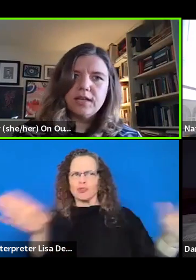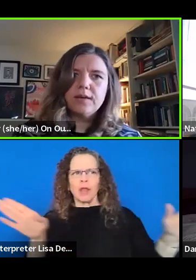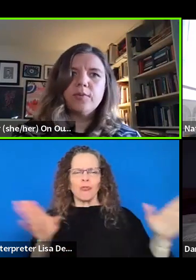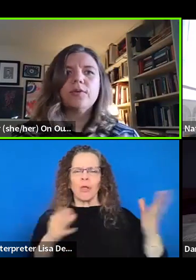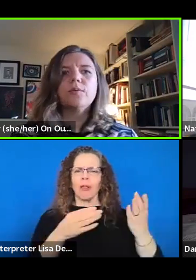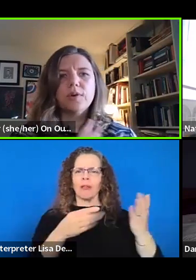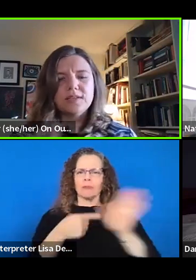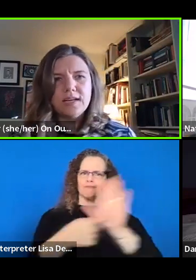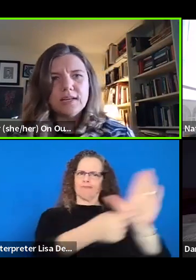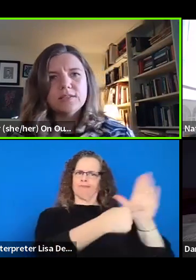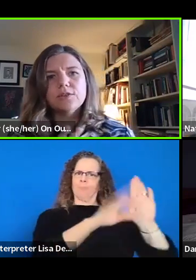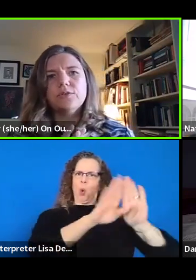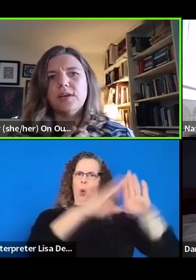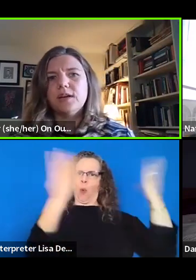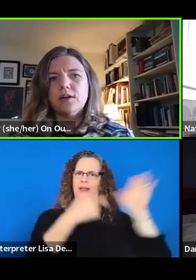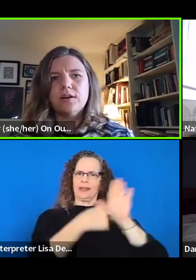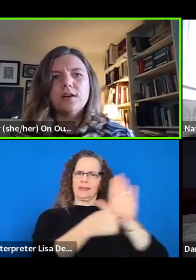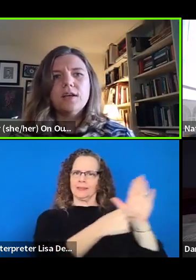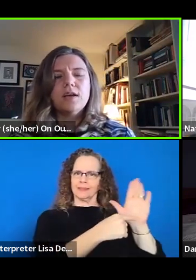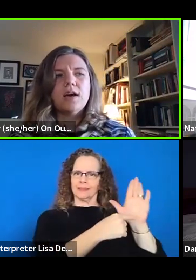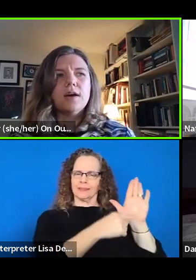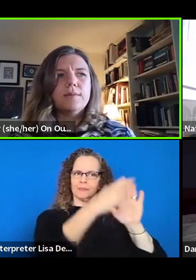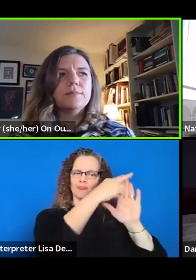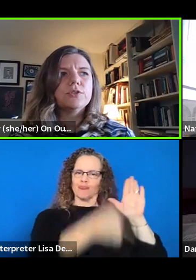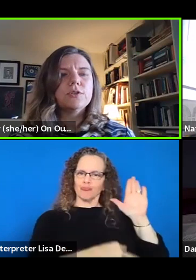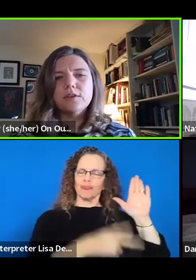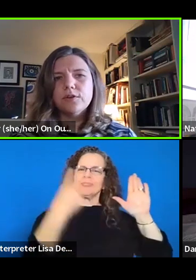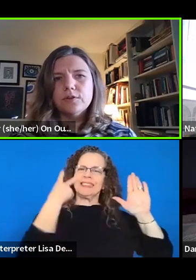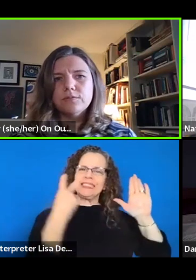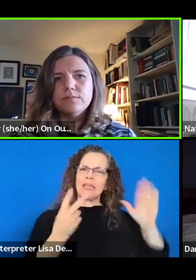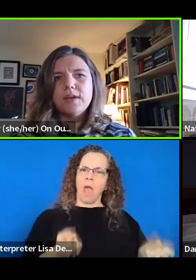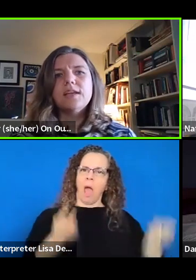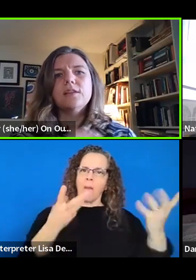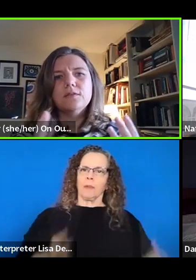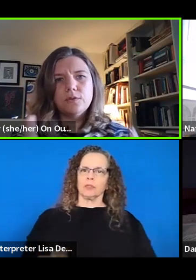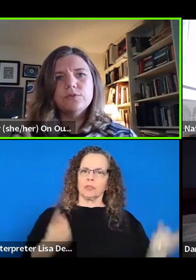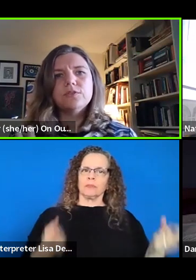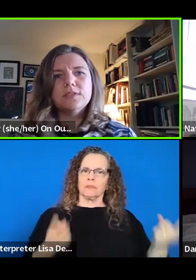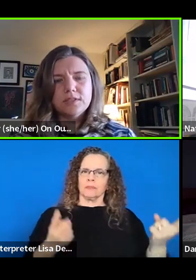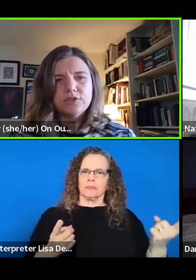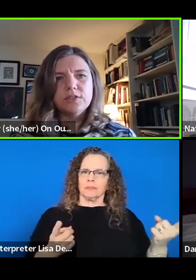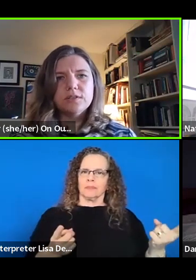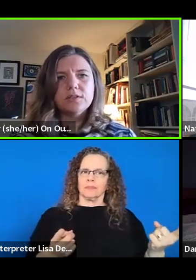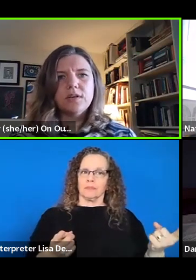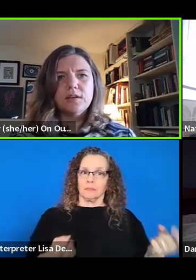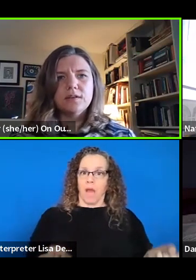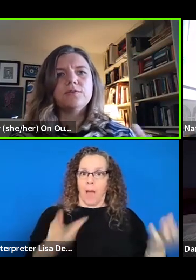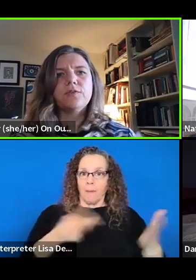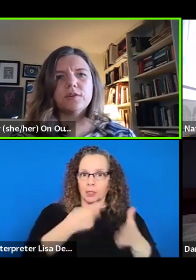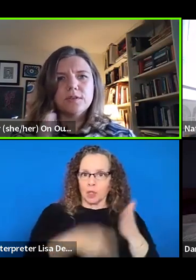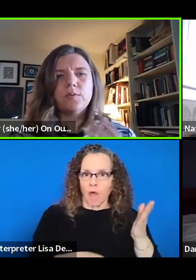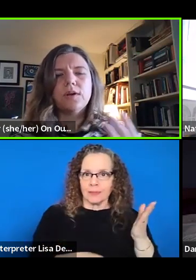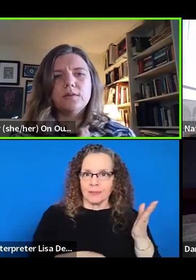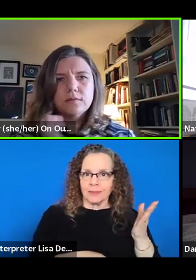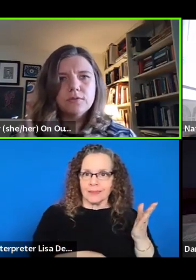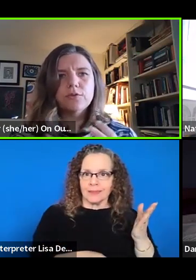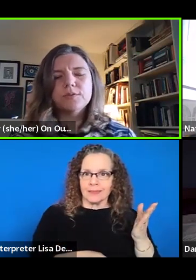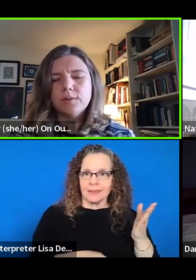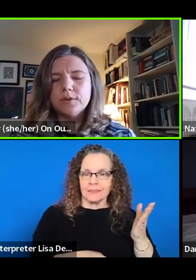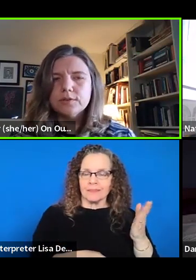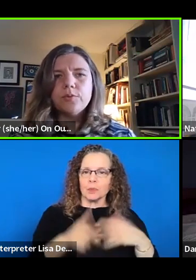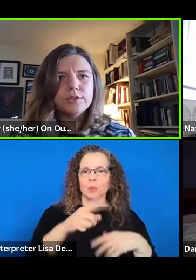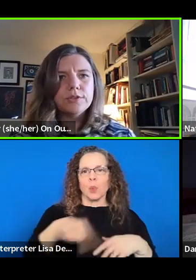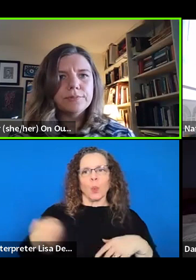artistic labor, what it takes to create art. Um, so that they're making those decisions, uh, as far as like what